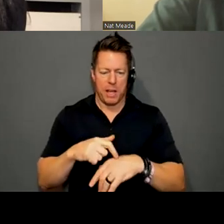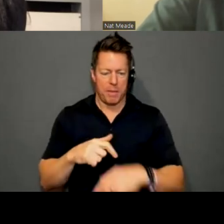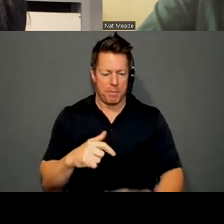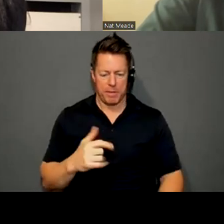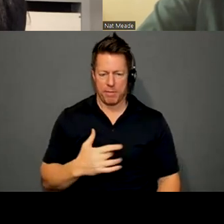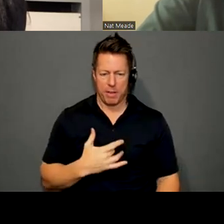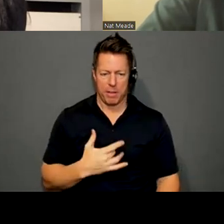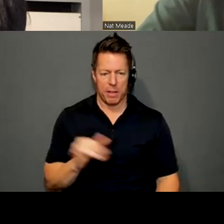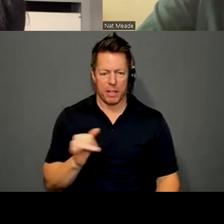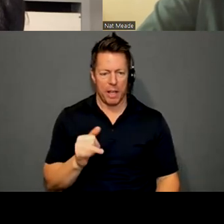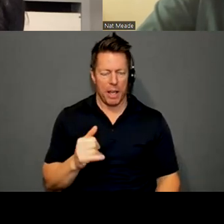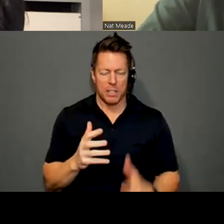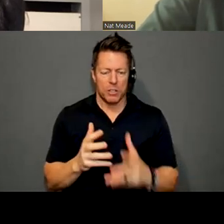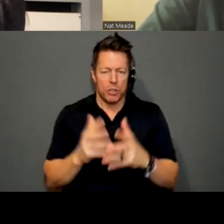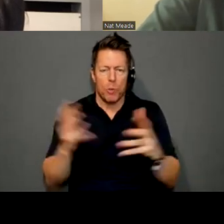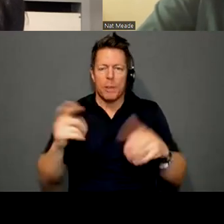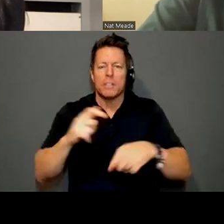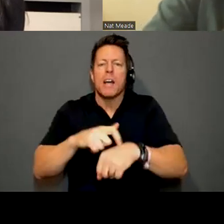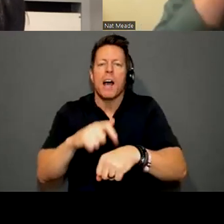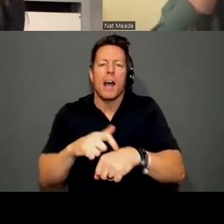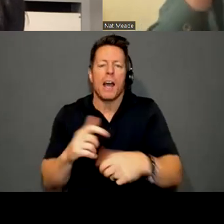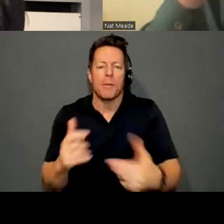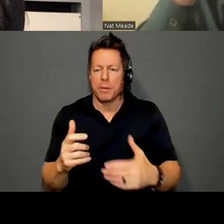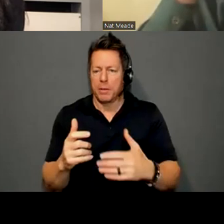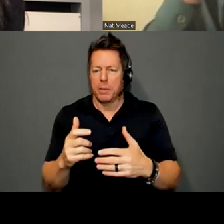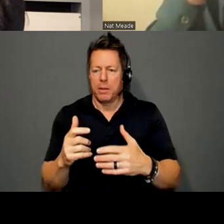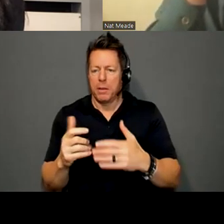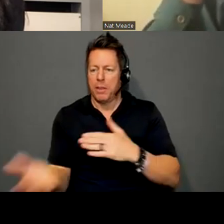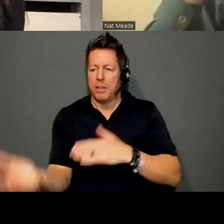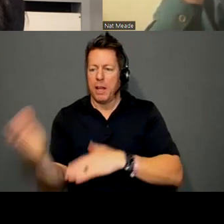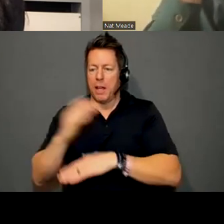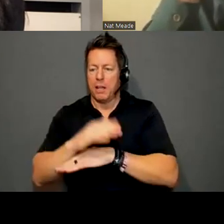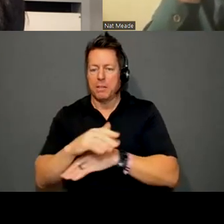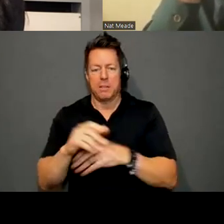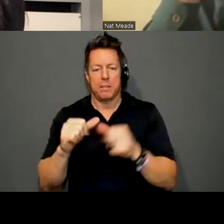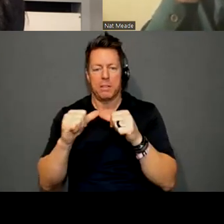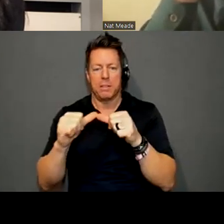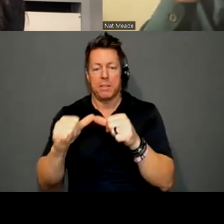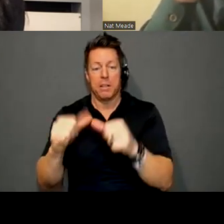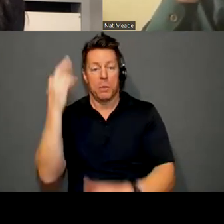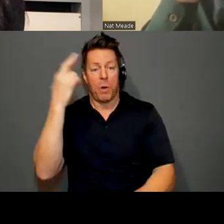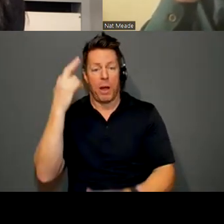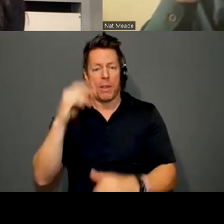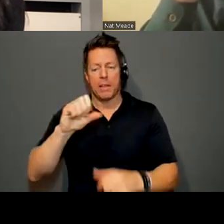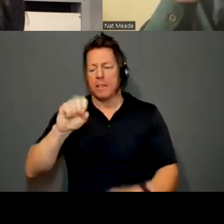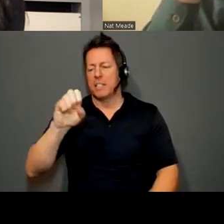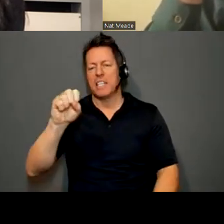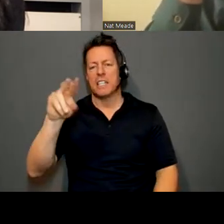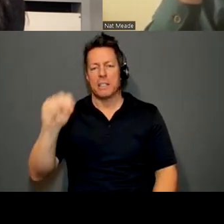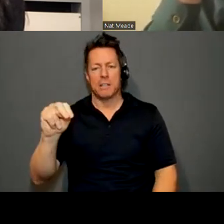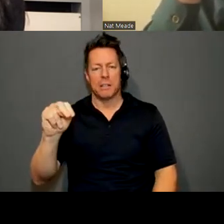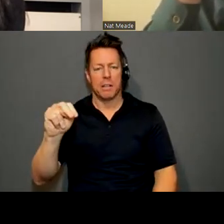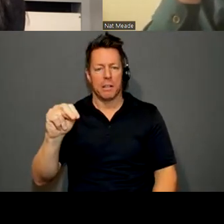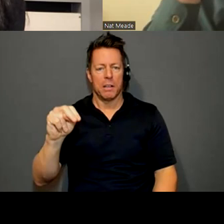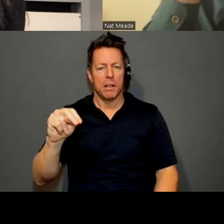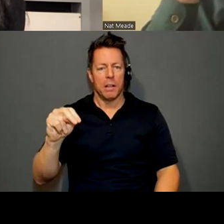like, I felt like I had so much time. Like, the days seemed longer, probably partially because of the season. And, like, you know, it